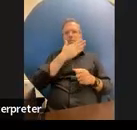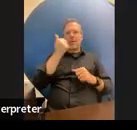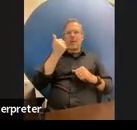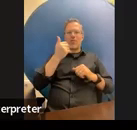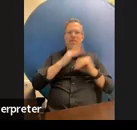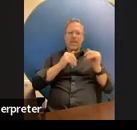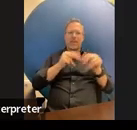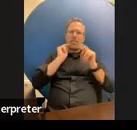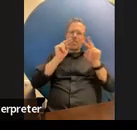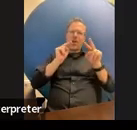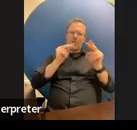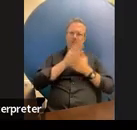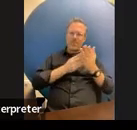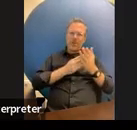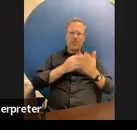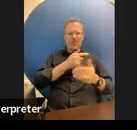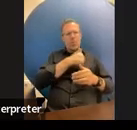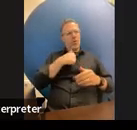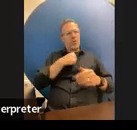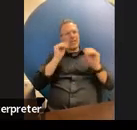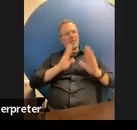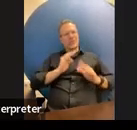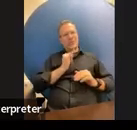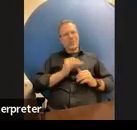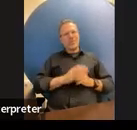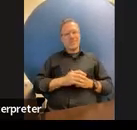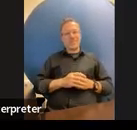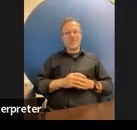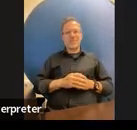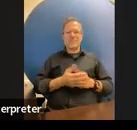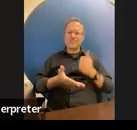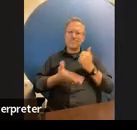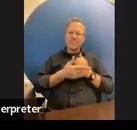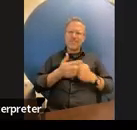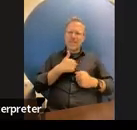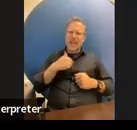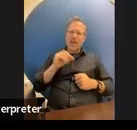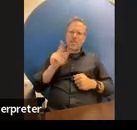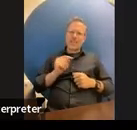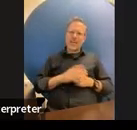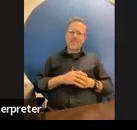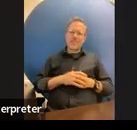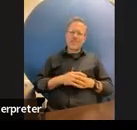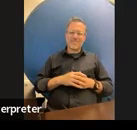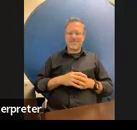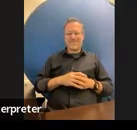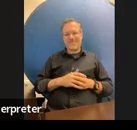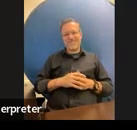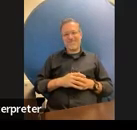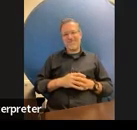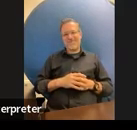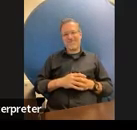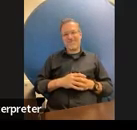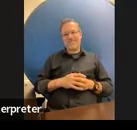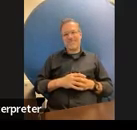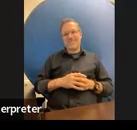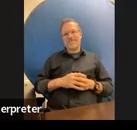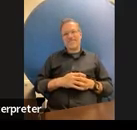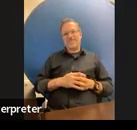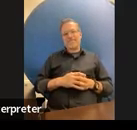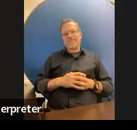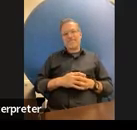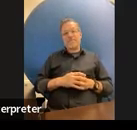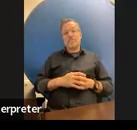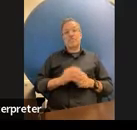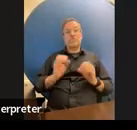all of us because we are teachers so help us out reach out to us ask questions um if